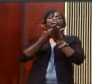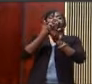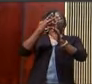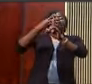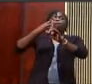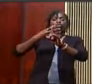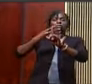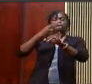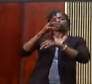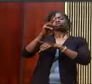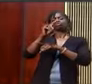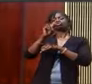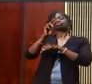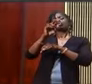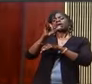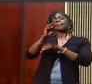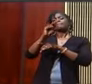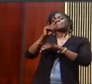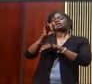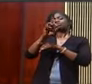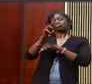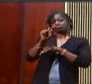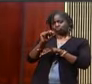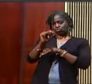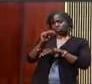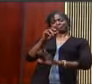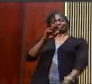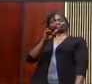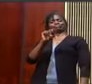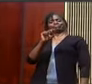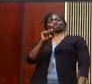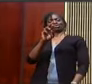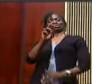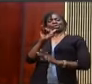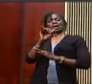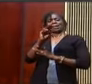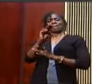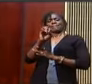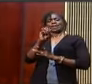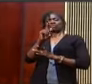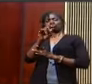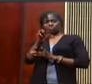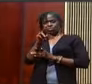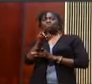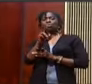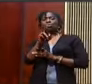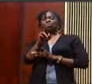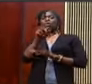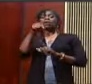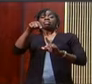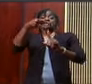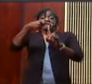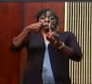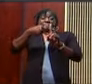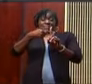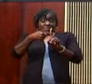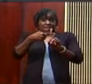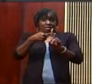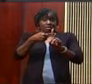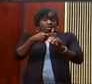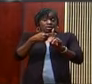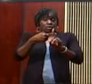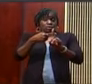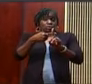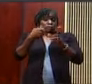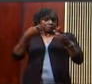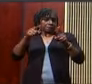fames. And so this month, our creative youth have come